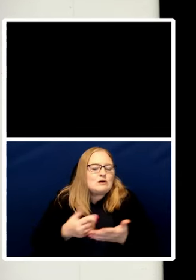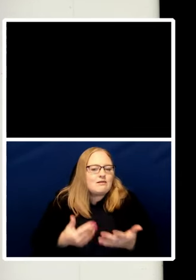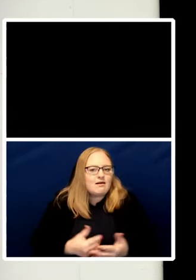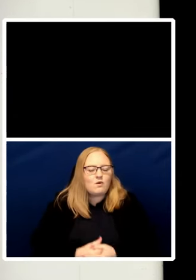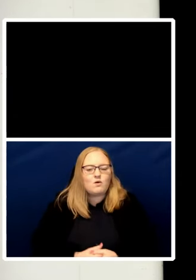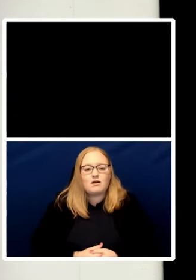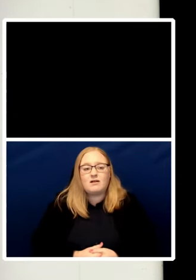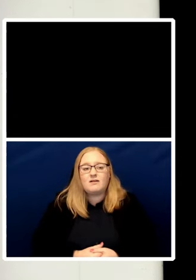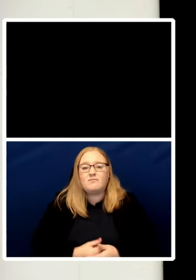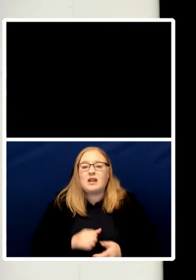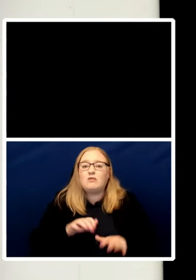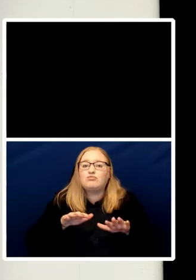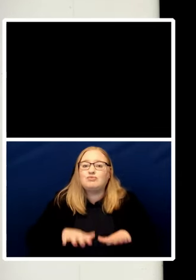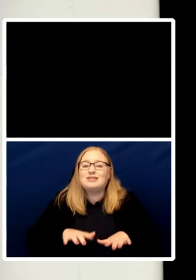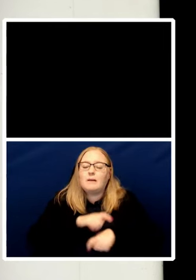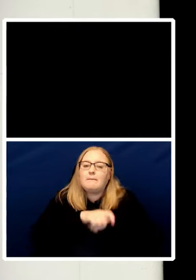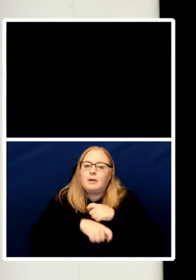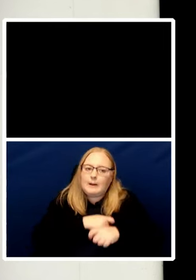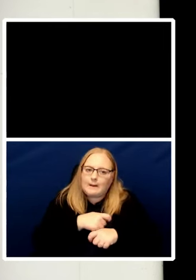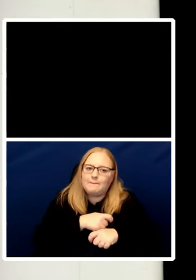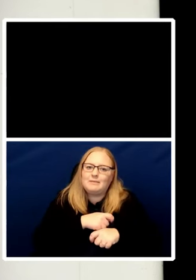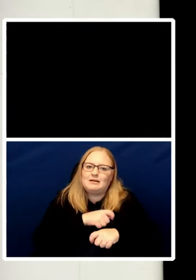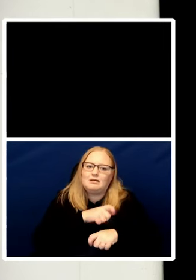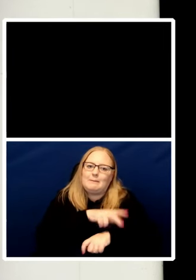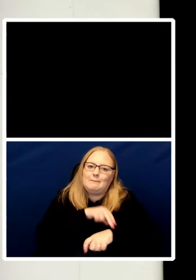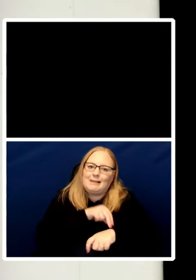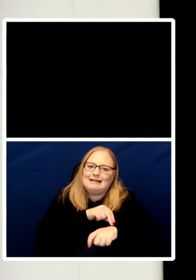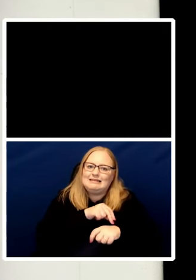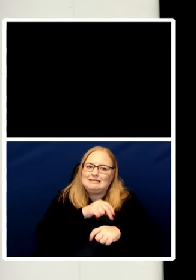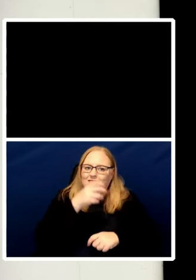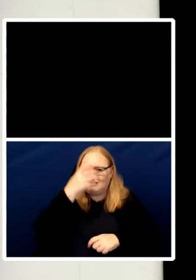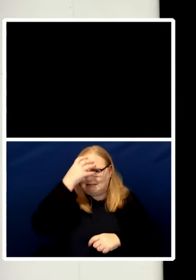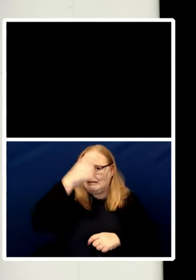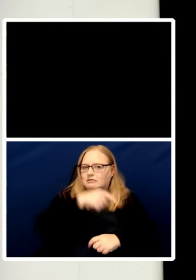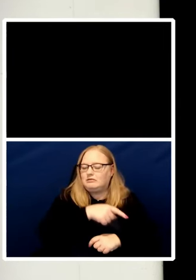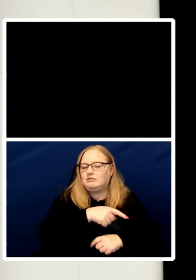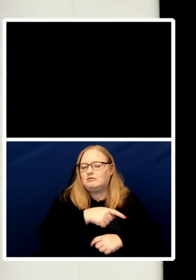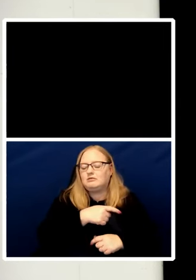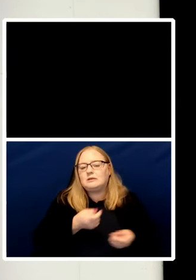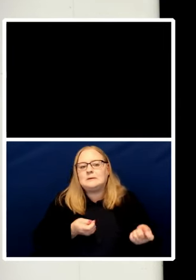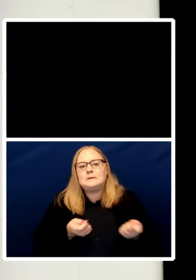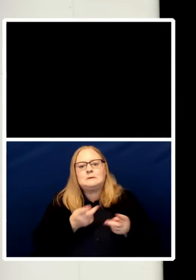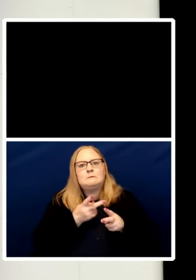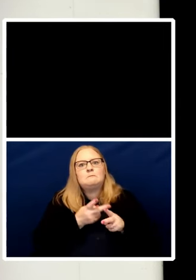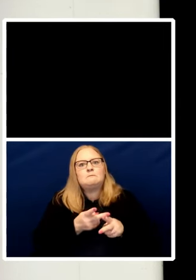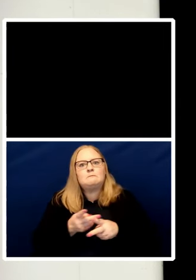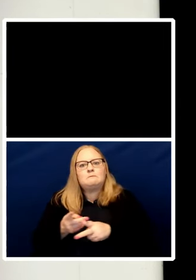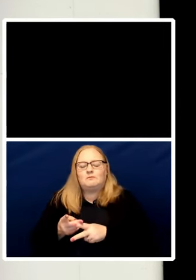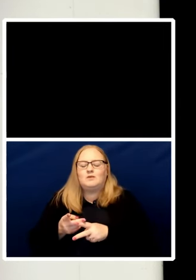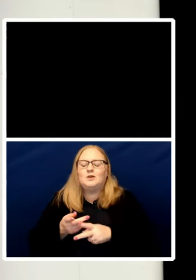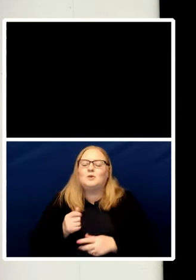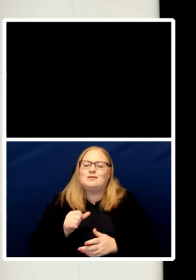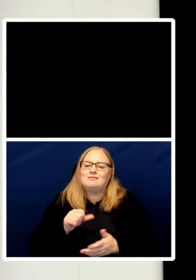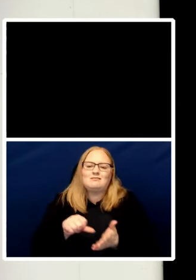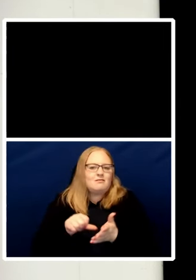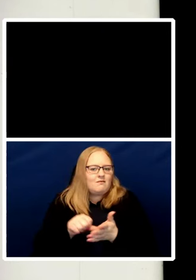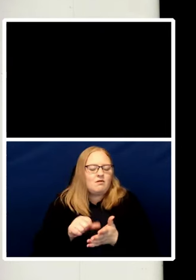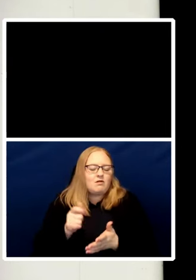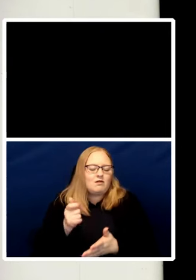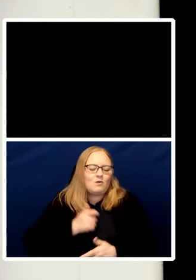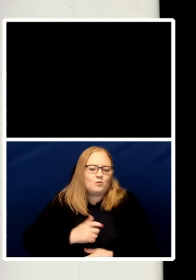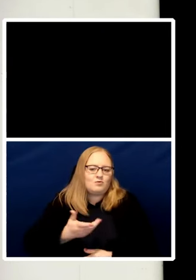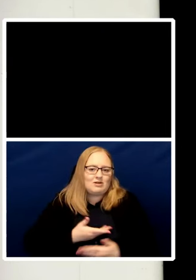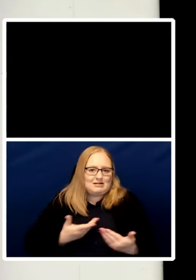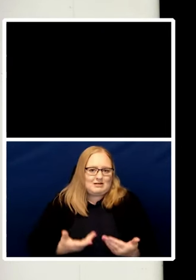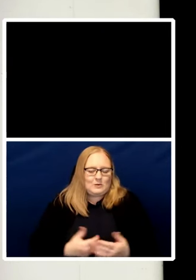state we never say Britain is a police state these are difficult times for human rights I'm going to suggest to you that they might